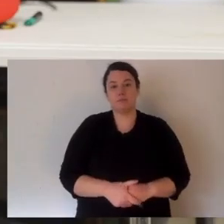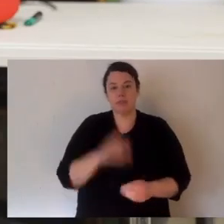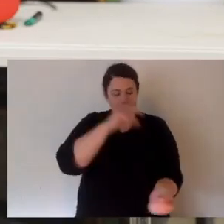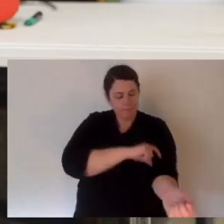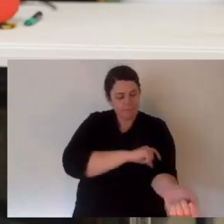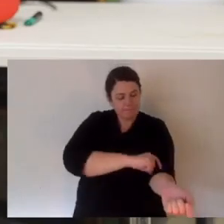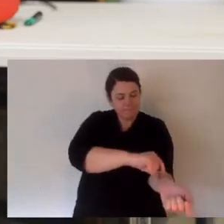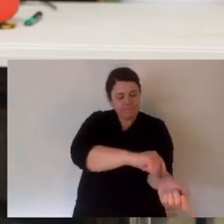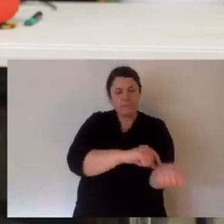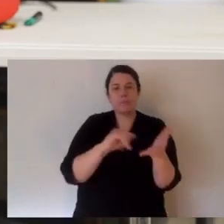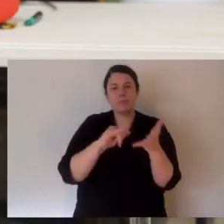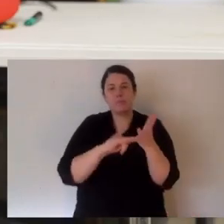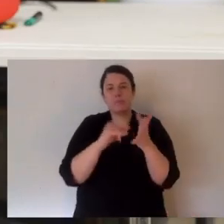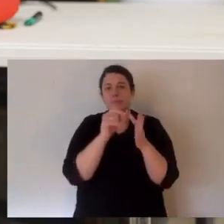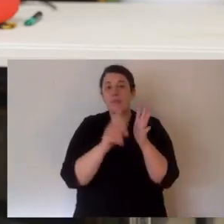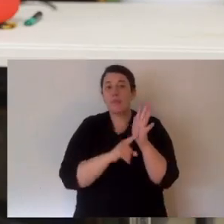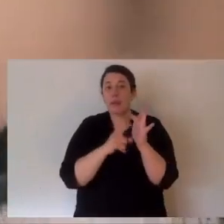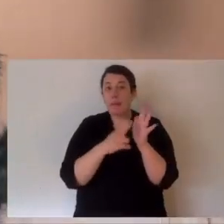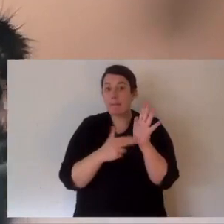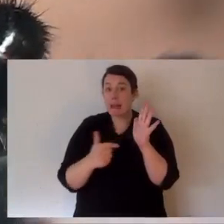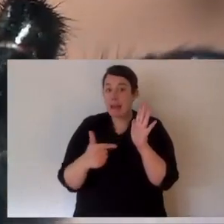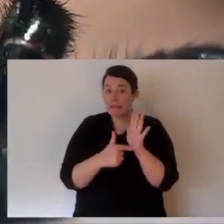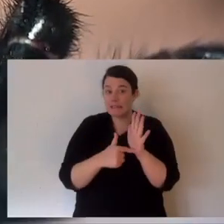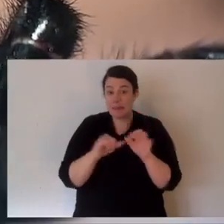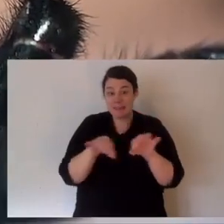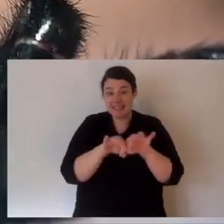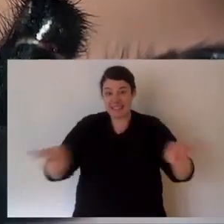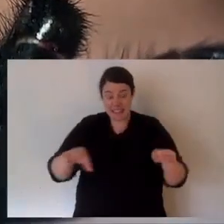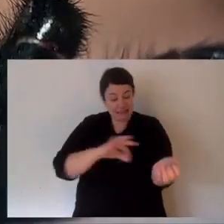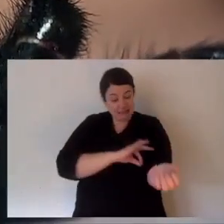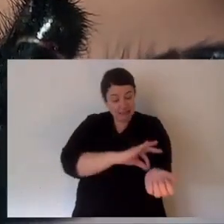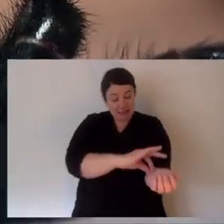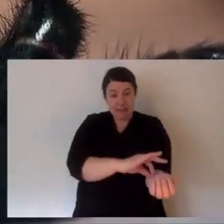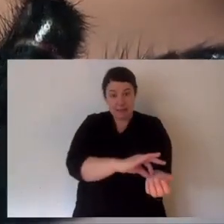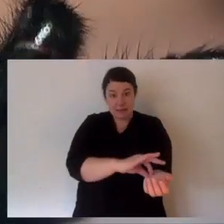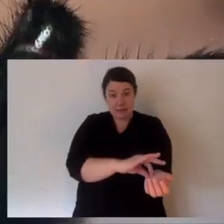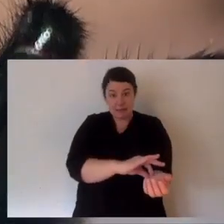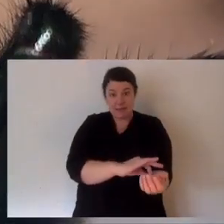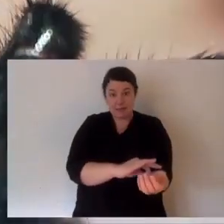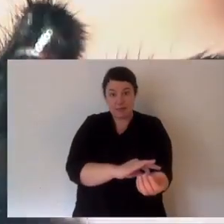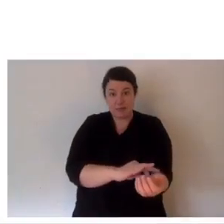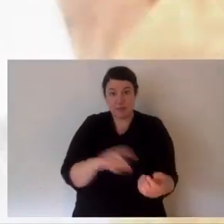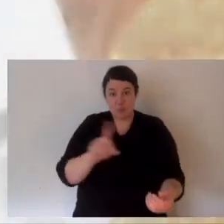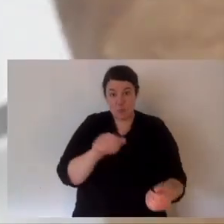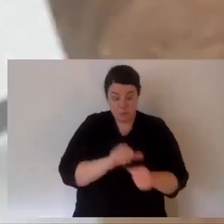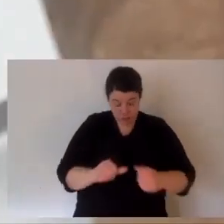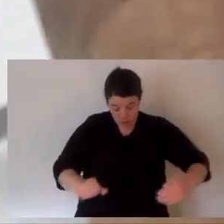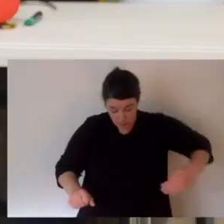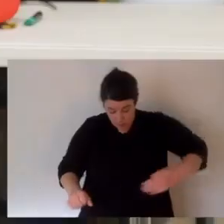and I sit it in there. And it's nice and still. And that's your pressure immobilization bandage. It's for snakes, funnel-web spiders.